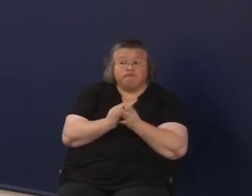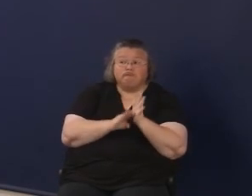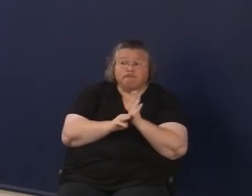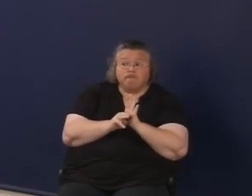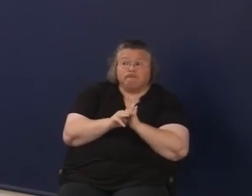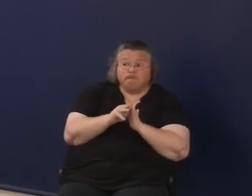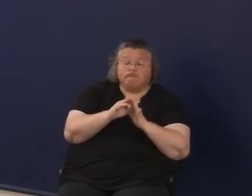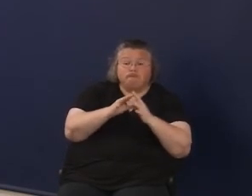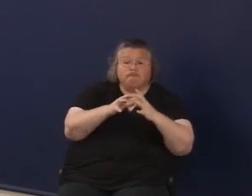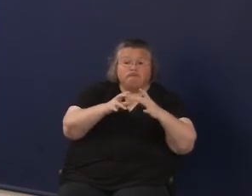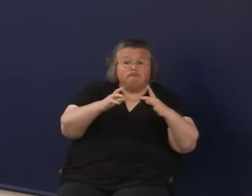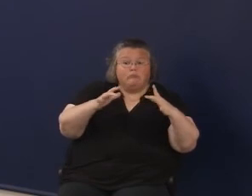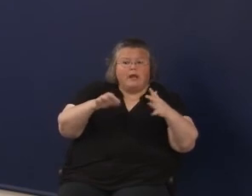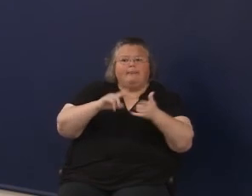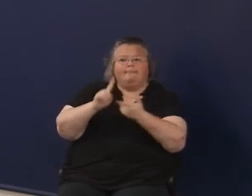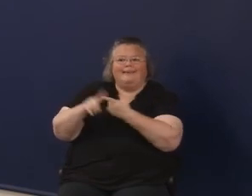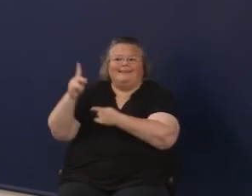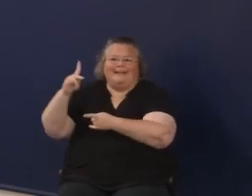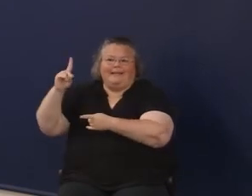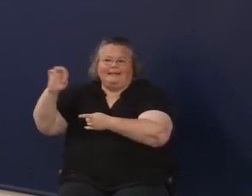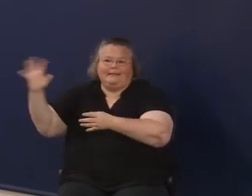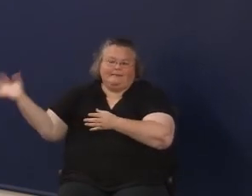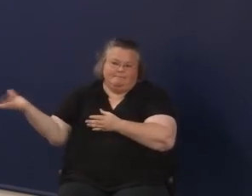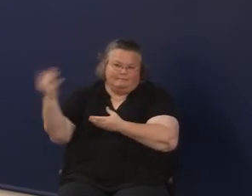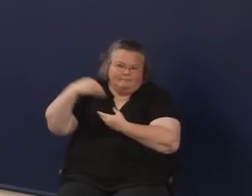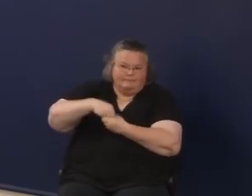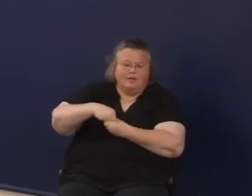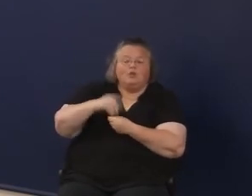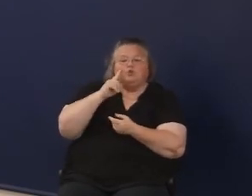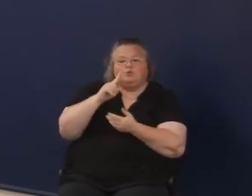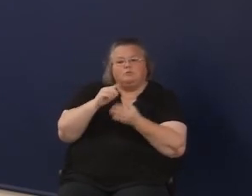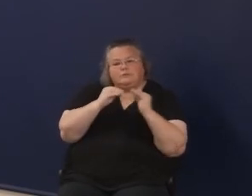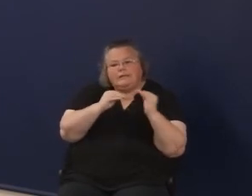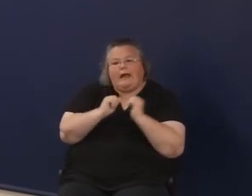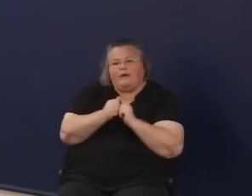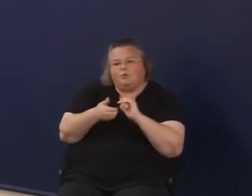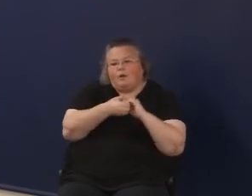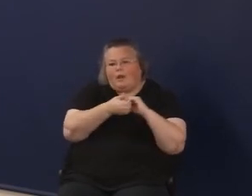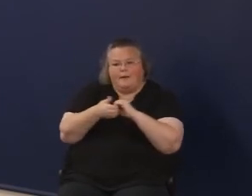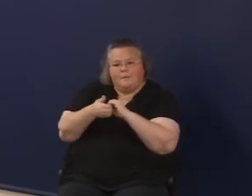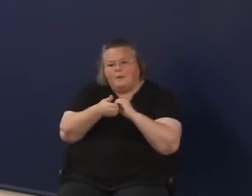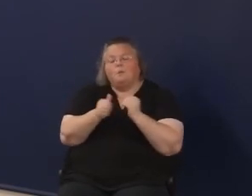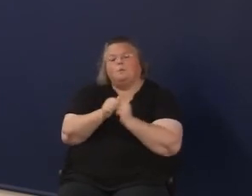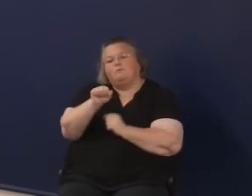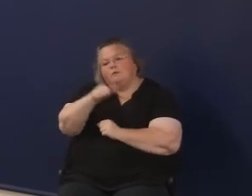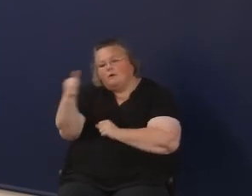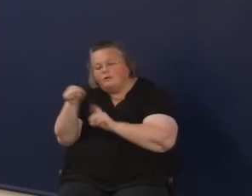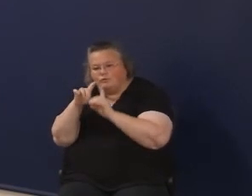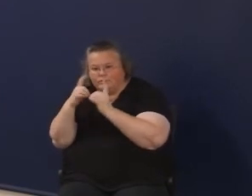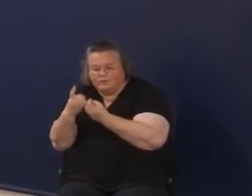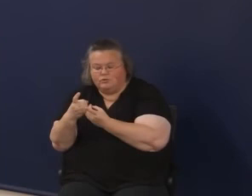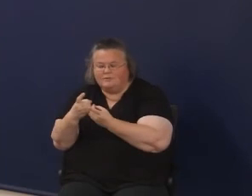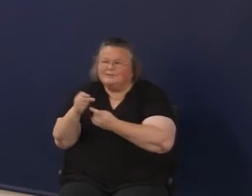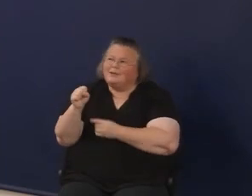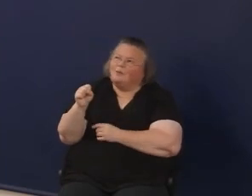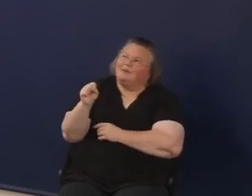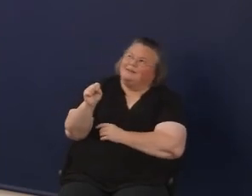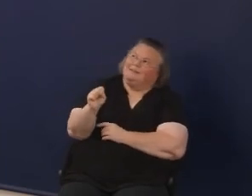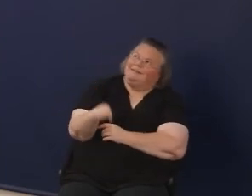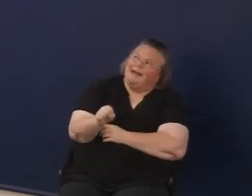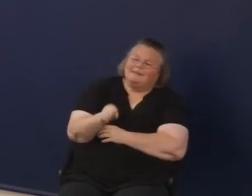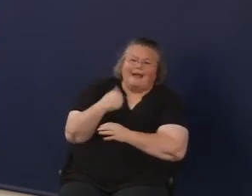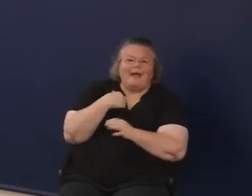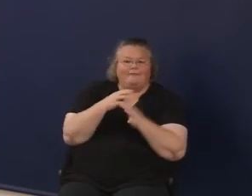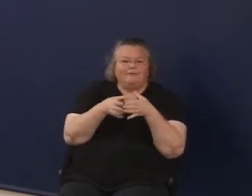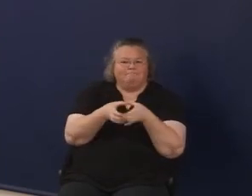when KDE comes in to start bringing districts together to how to collaborate. So, there is this sort of pool of districts that